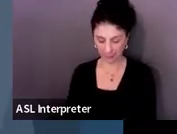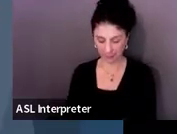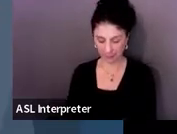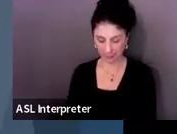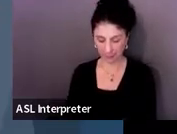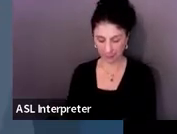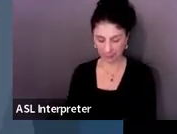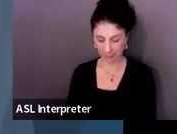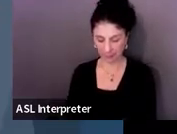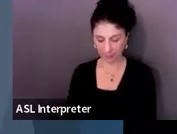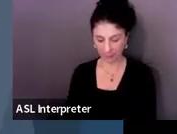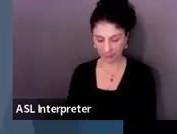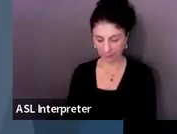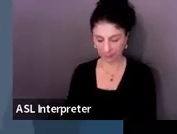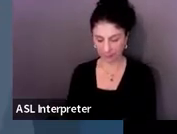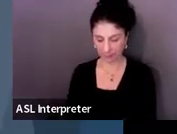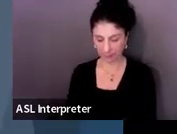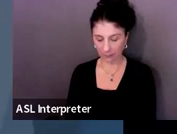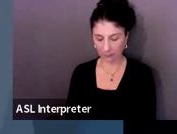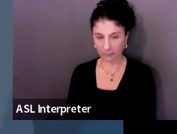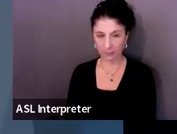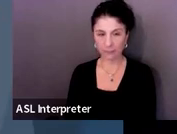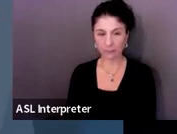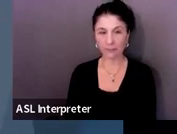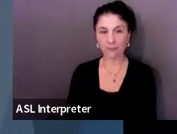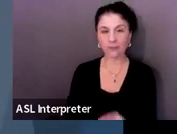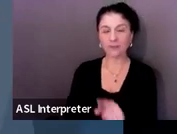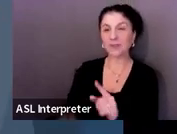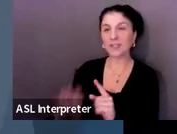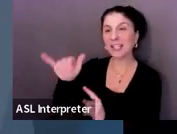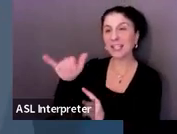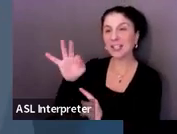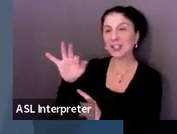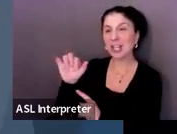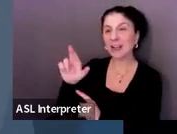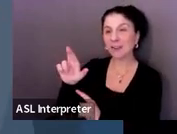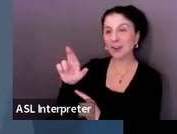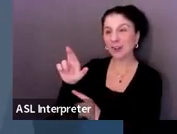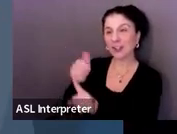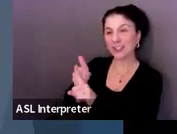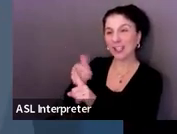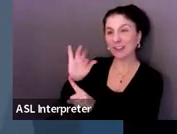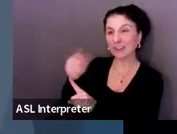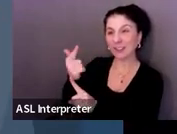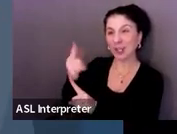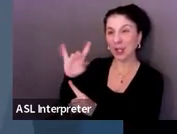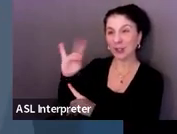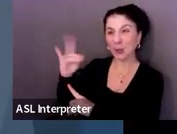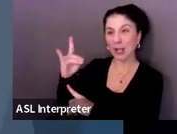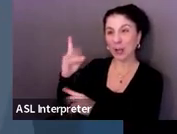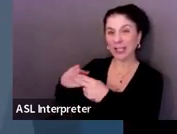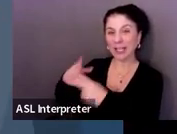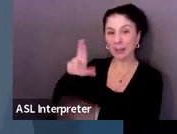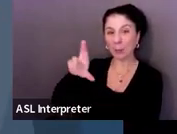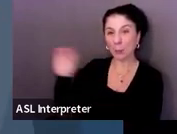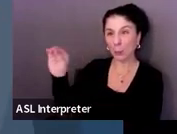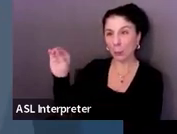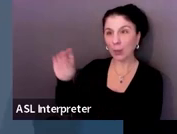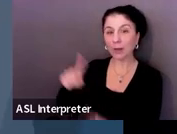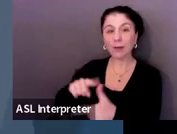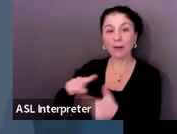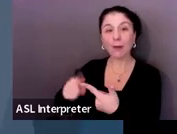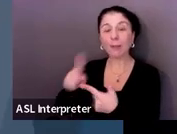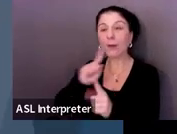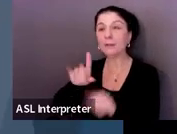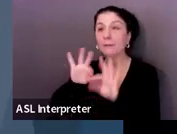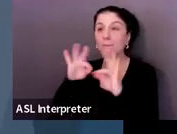Jennifer Chihuahua. Jennifer has a doggy named Rue. Yes. He is fabulous. Family. Of course. Of